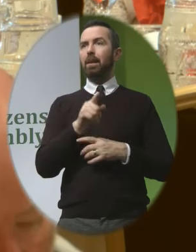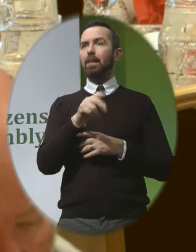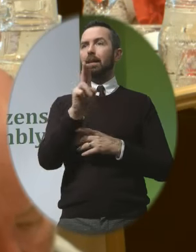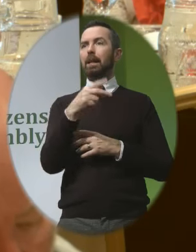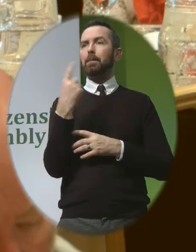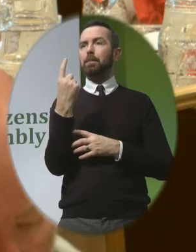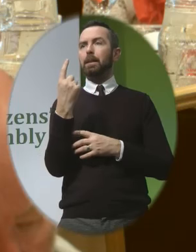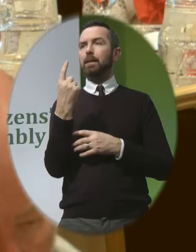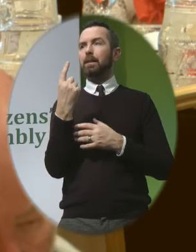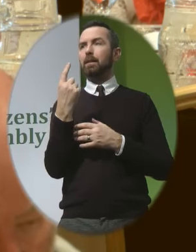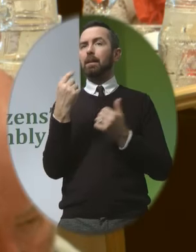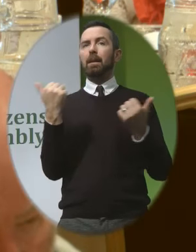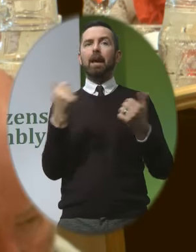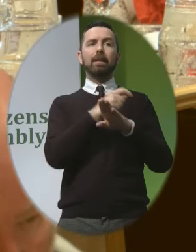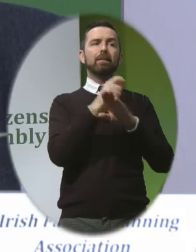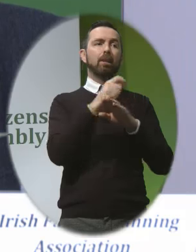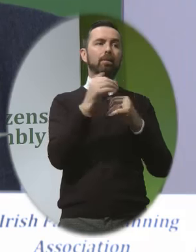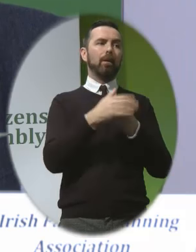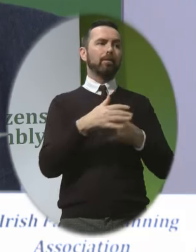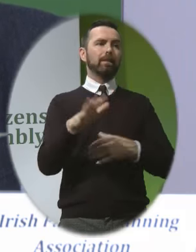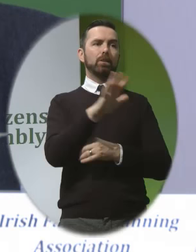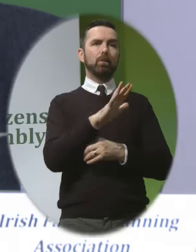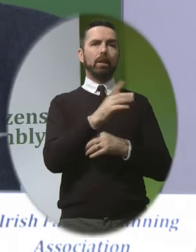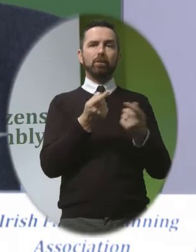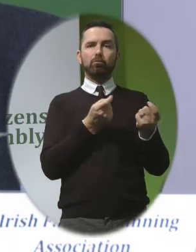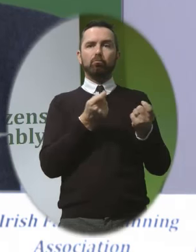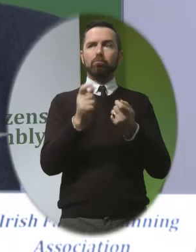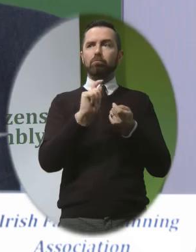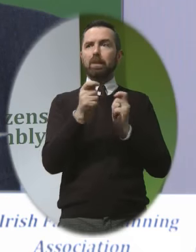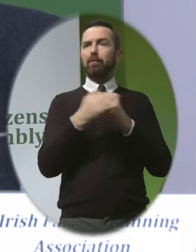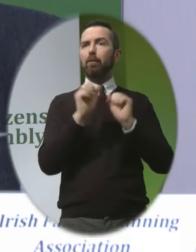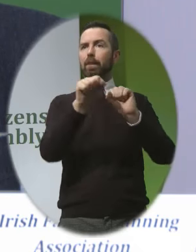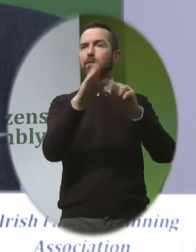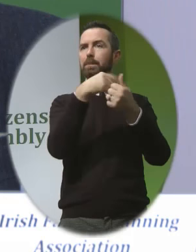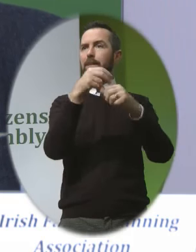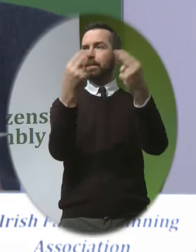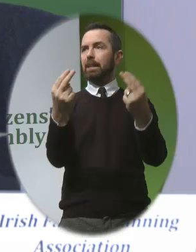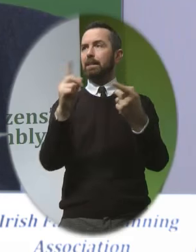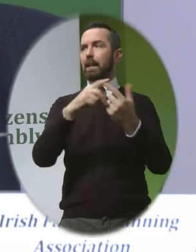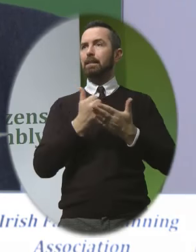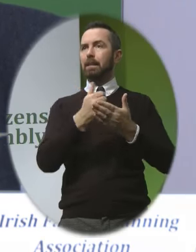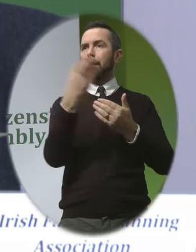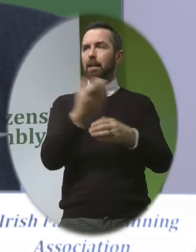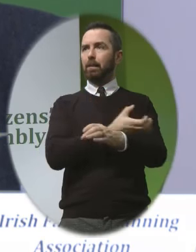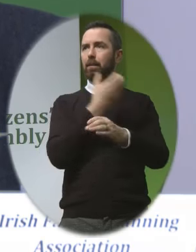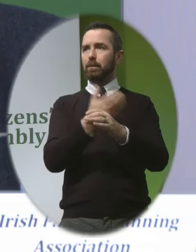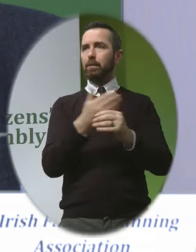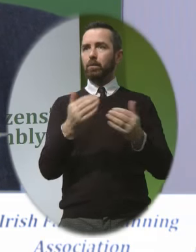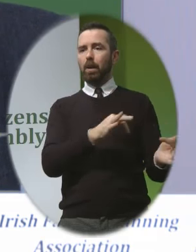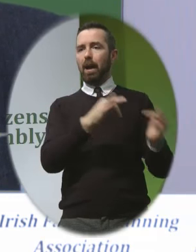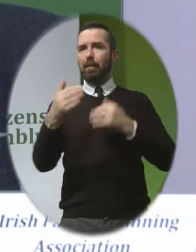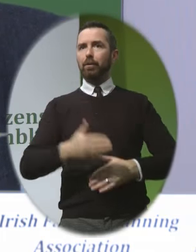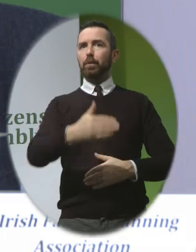all manner It's tailored to their specific needs And the assistance can continue beyond birth